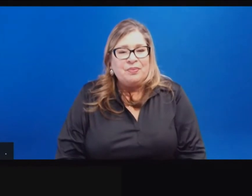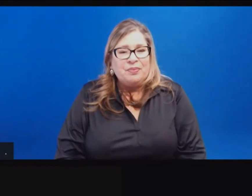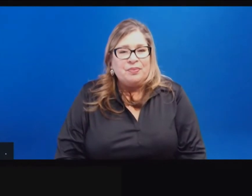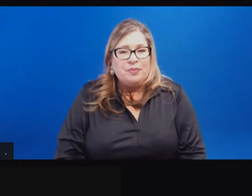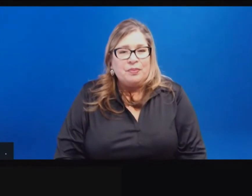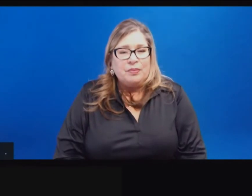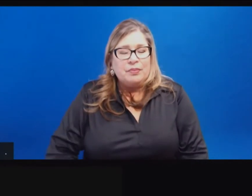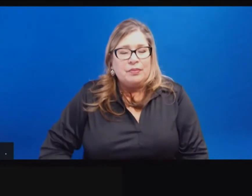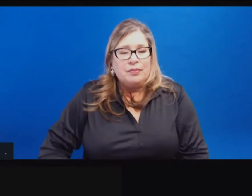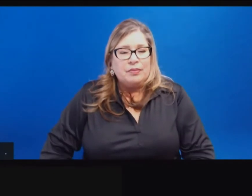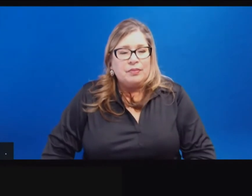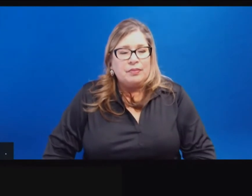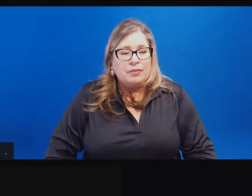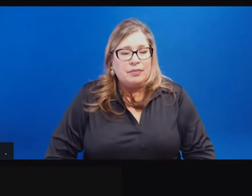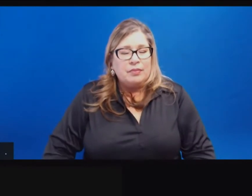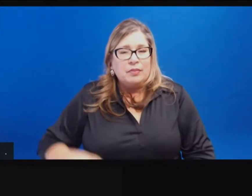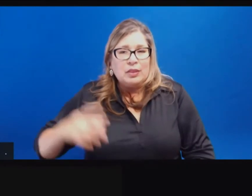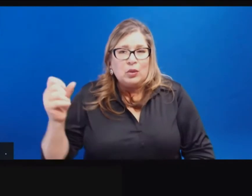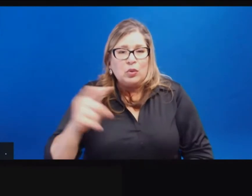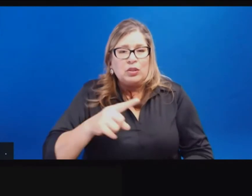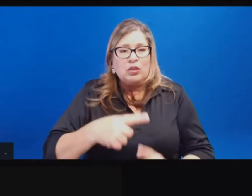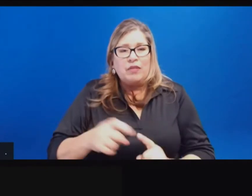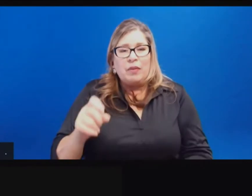Vicki Gonzalez, KCRA.